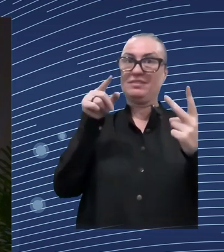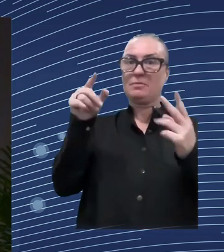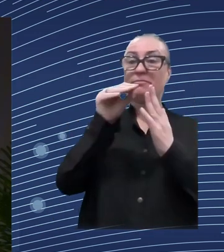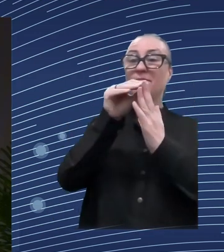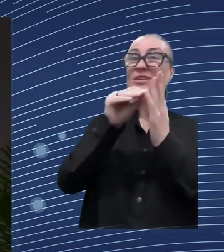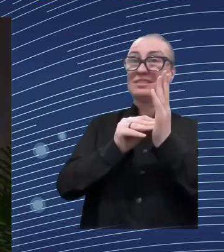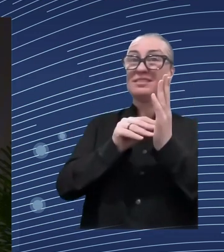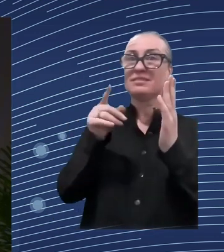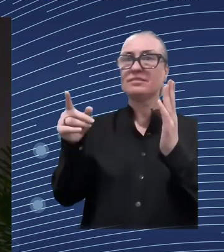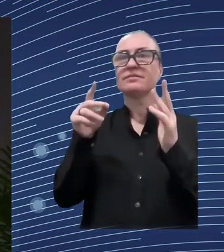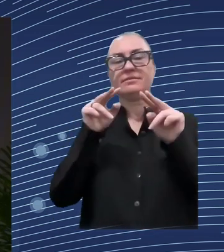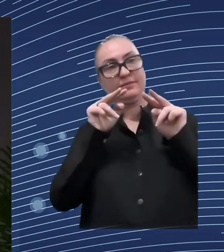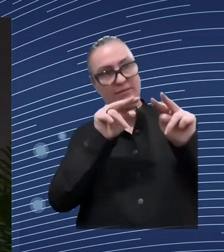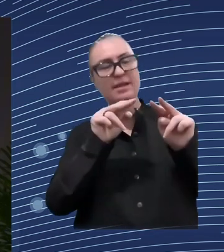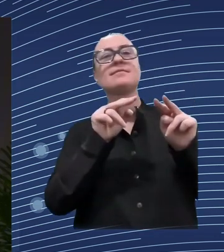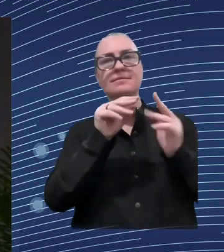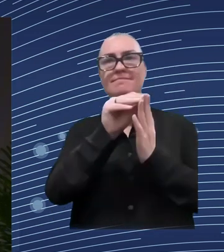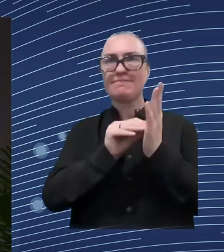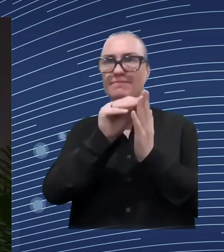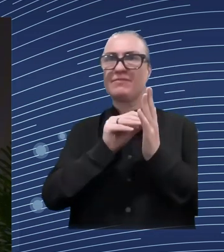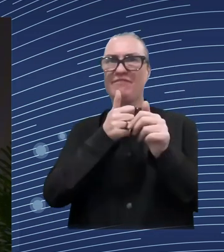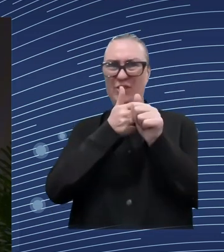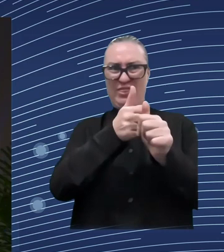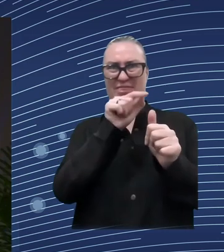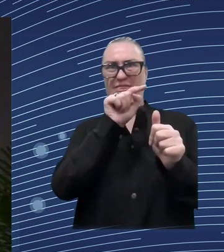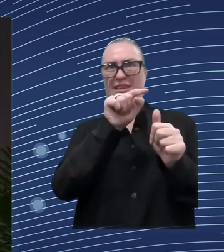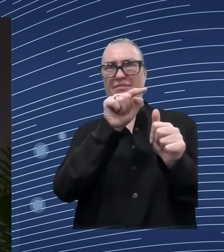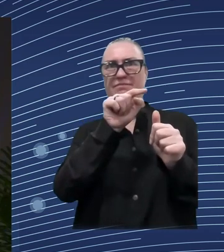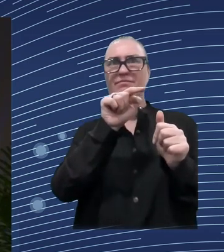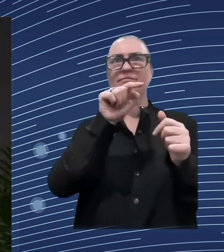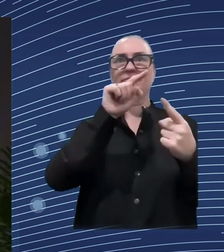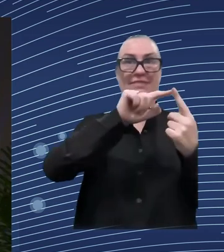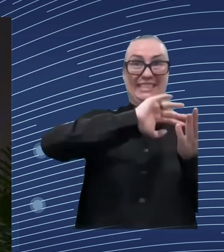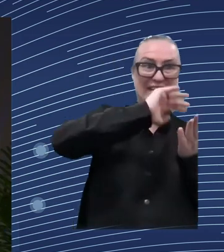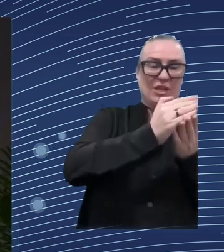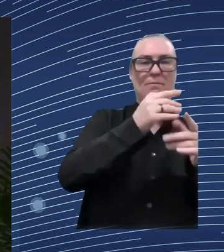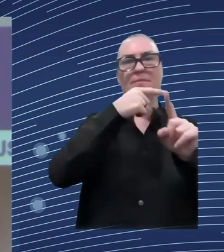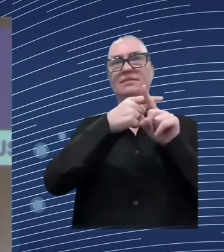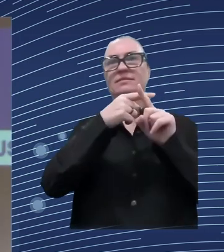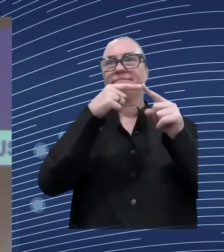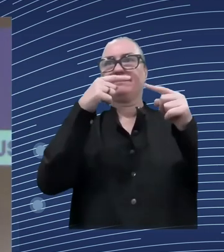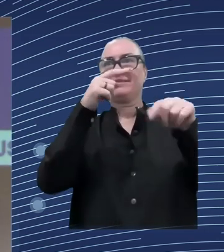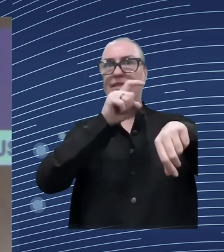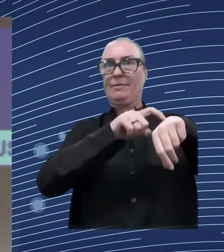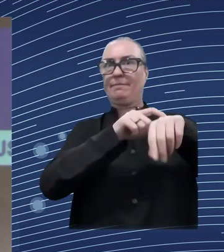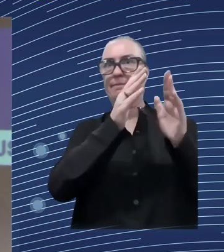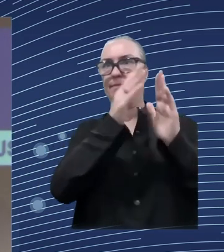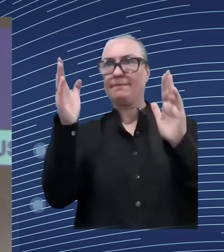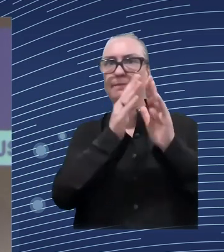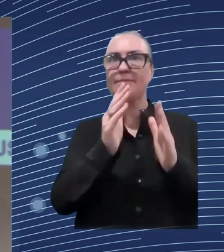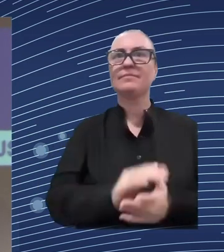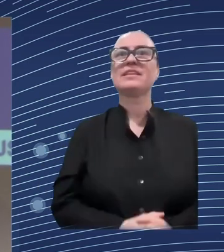And so the first thing I want to tell you today is that what I'm going to explain today is a methodology